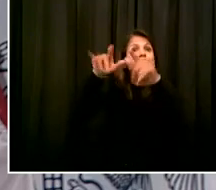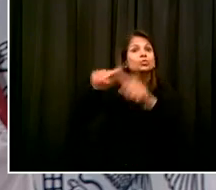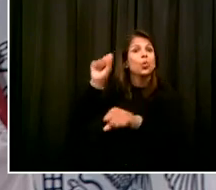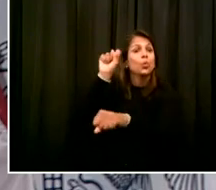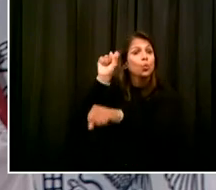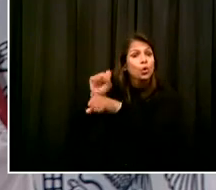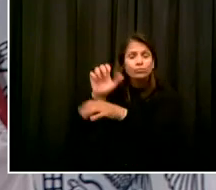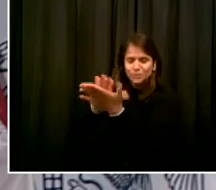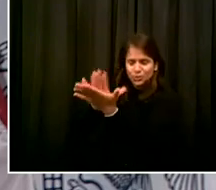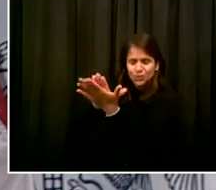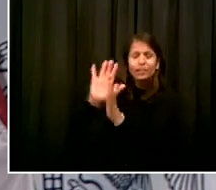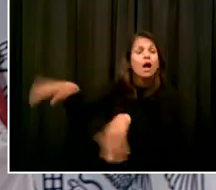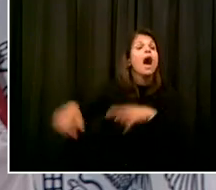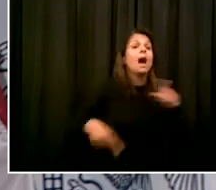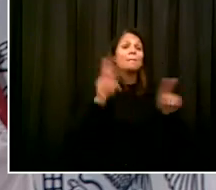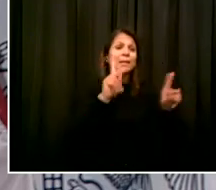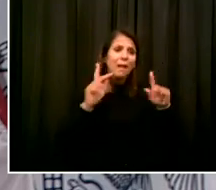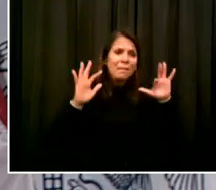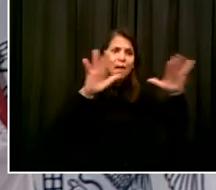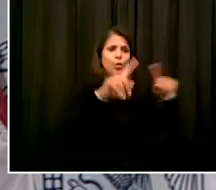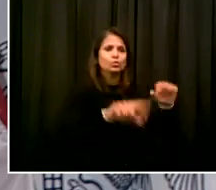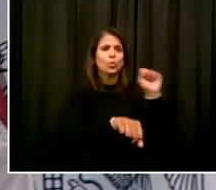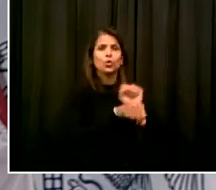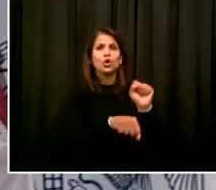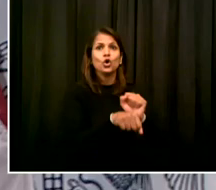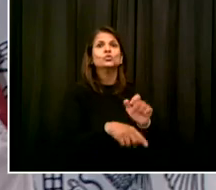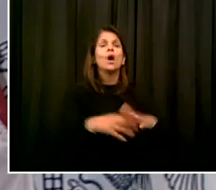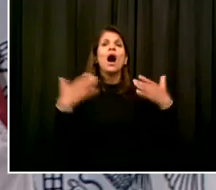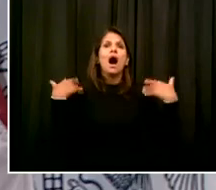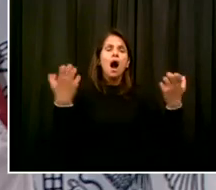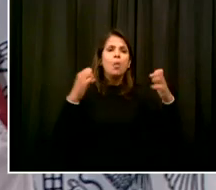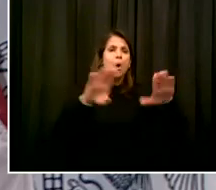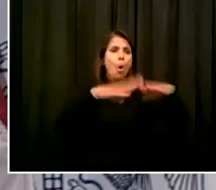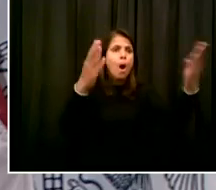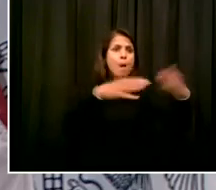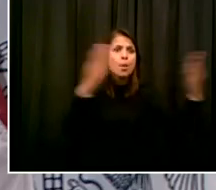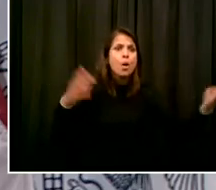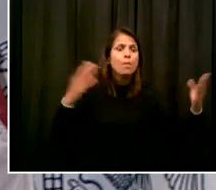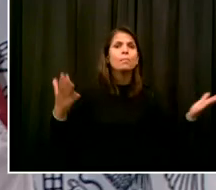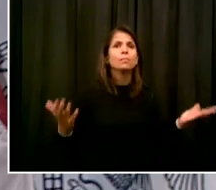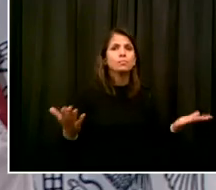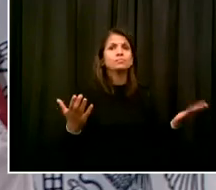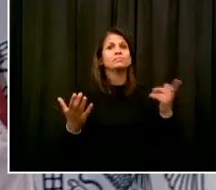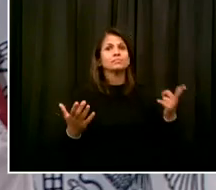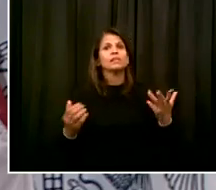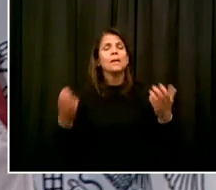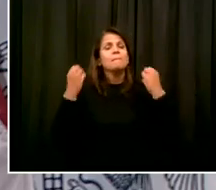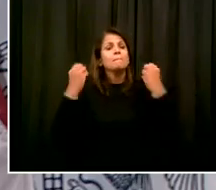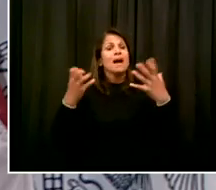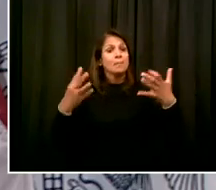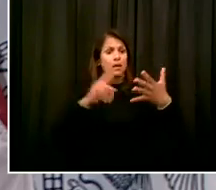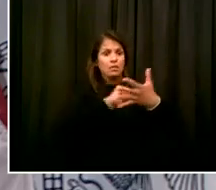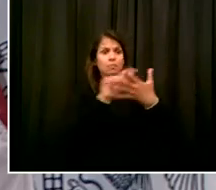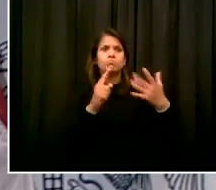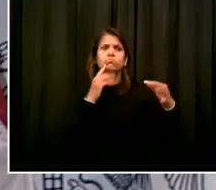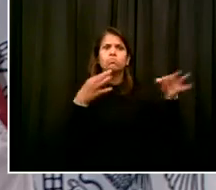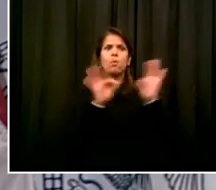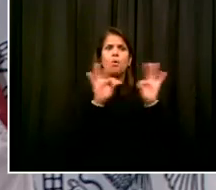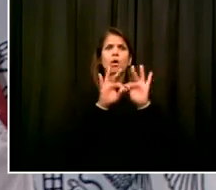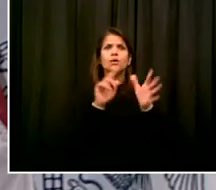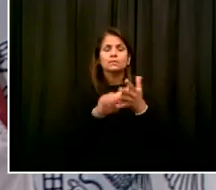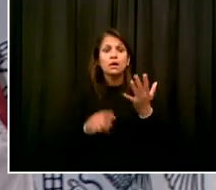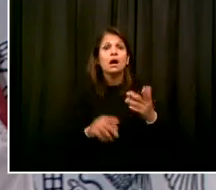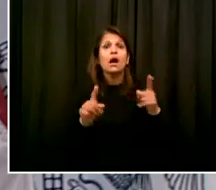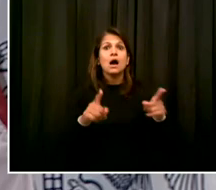better. All of the above. And then on top of that, heal the relationship between police and community in every way we can. Get